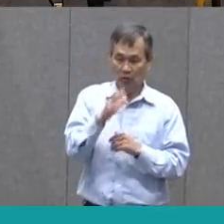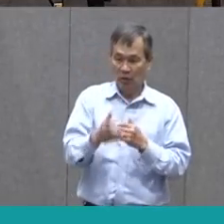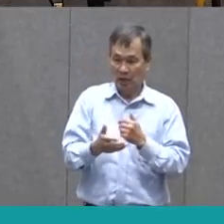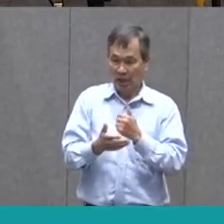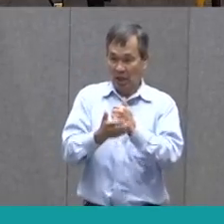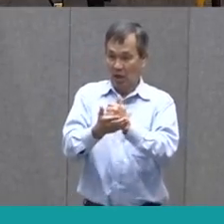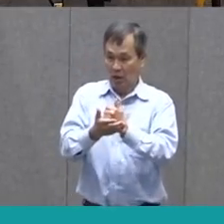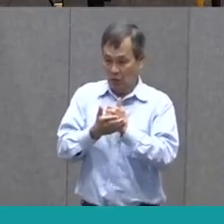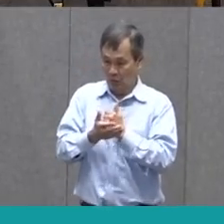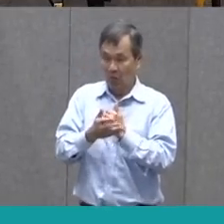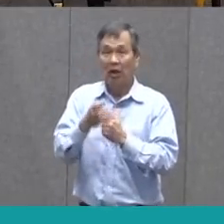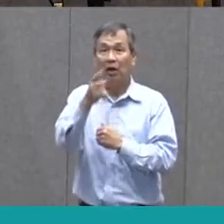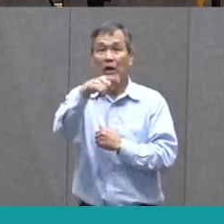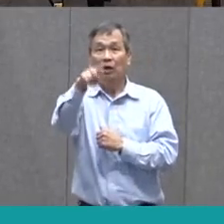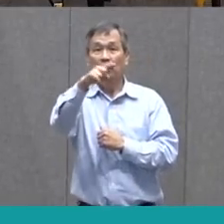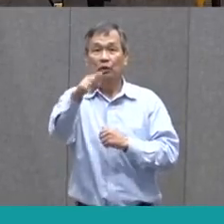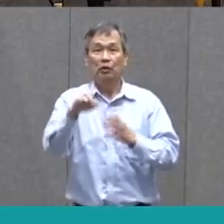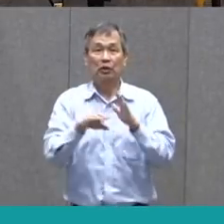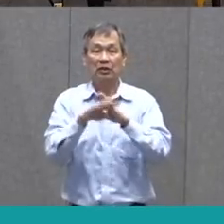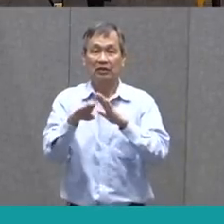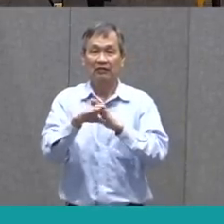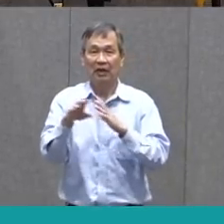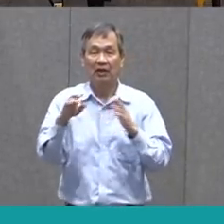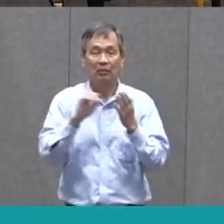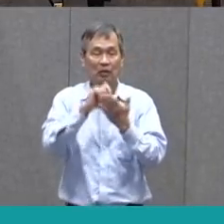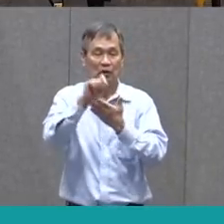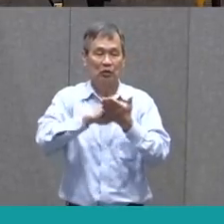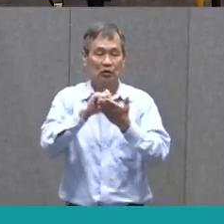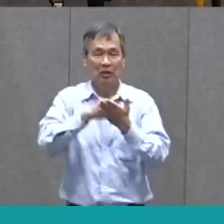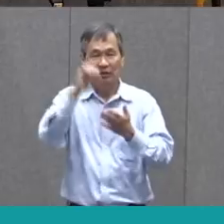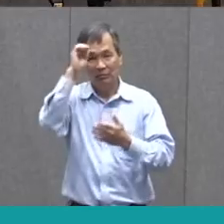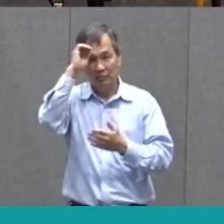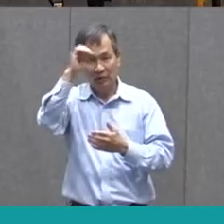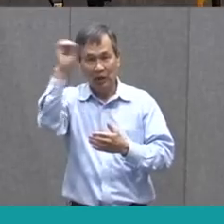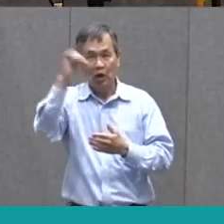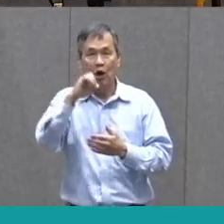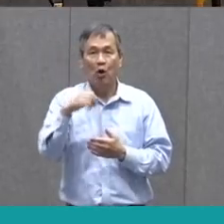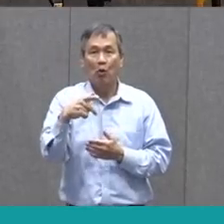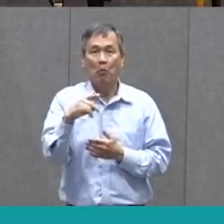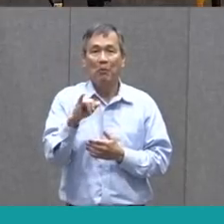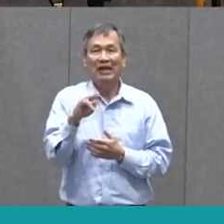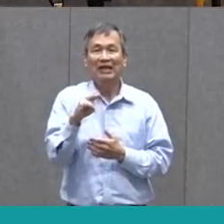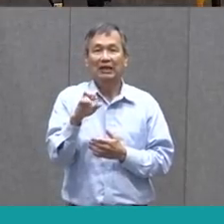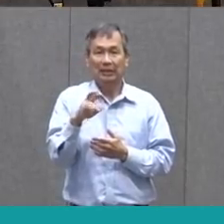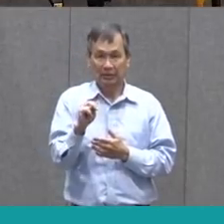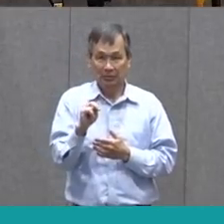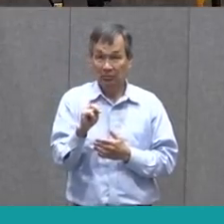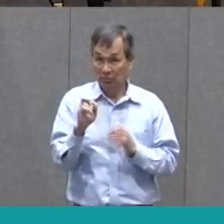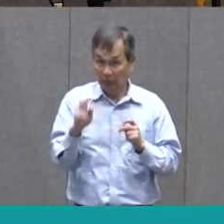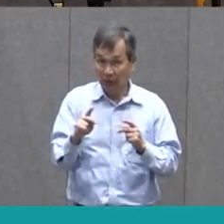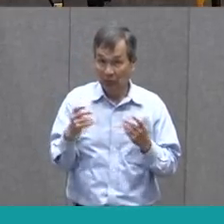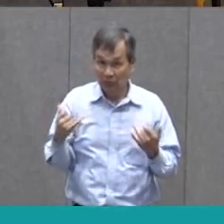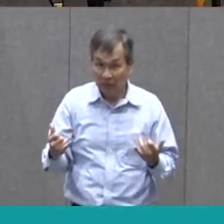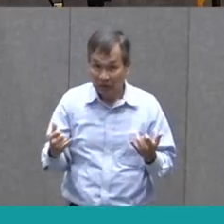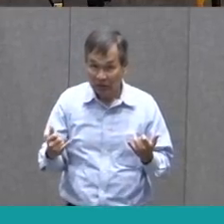together. You're gonna get to write an opinion piece. Miss, I'm excited to see what you make. Should we get started?